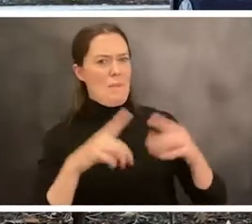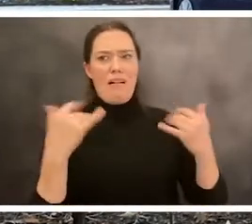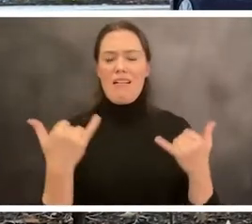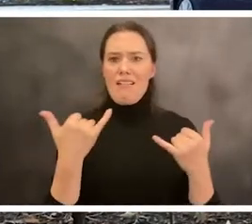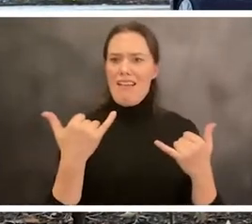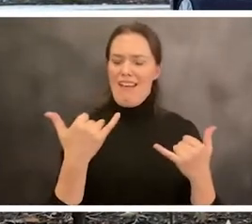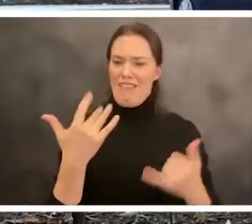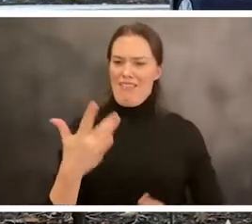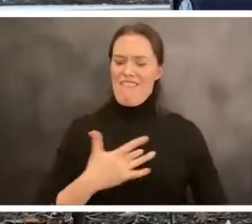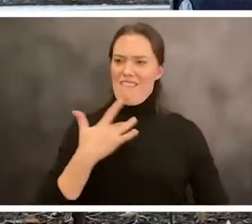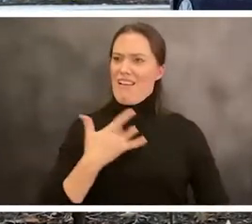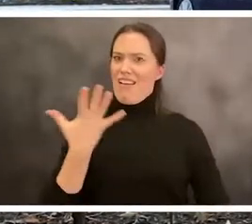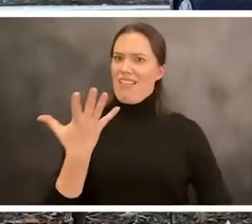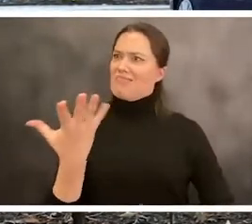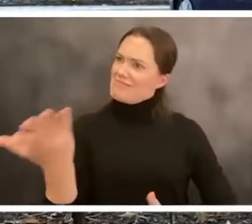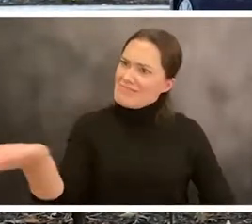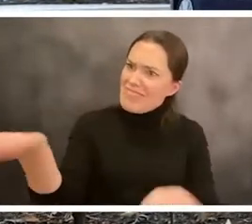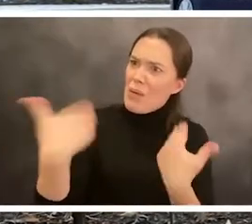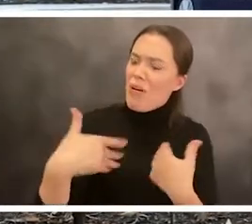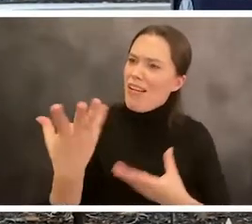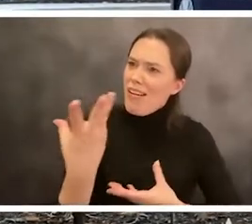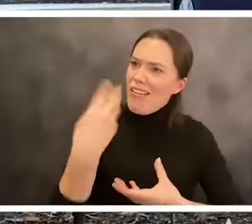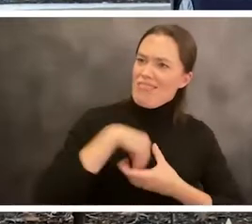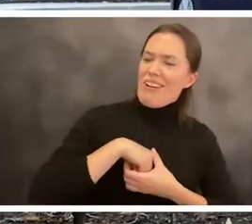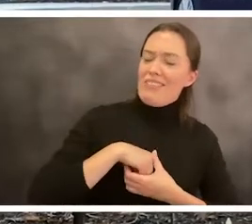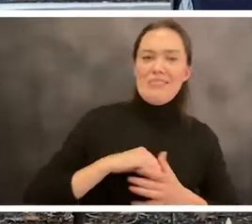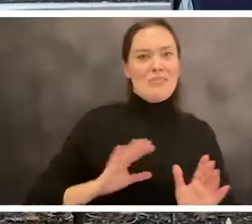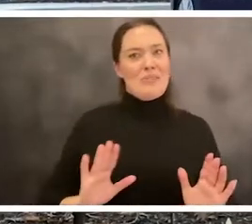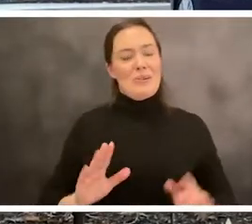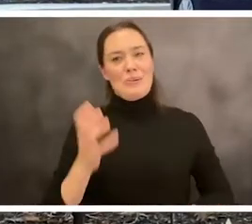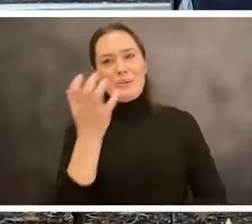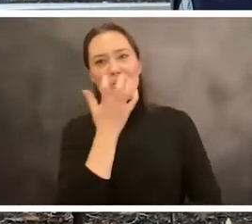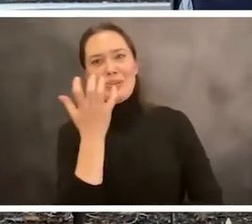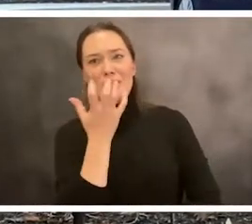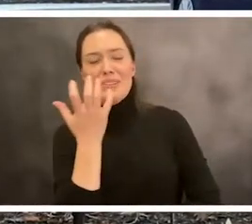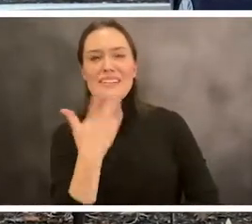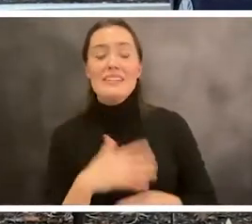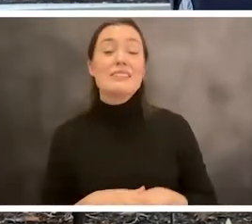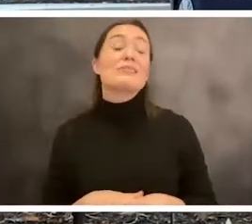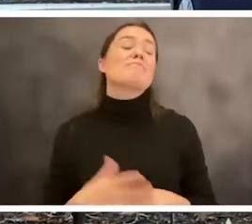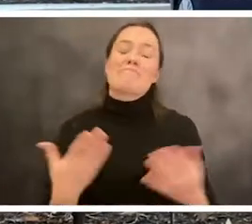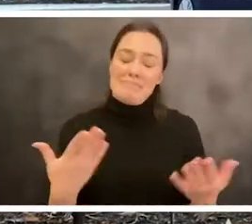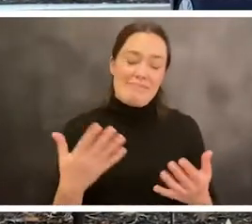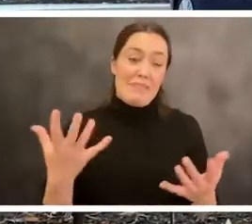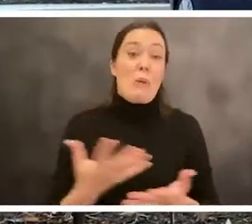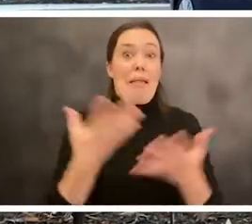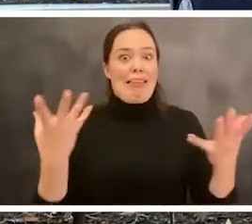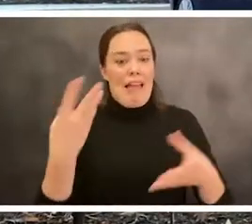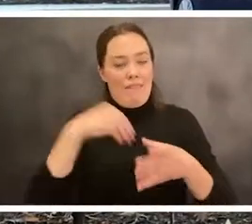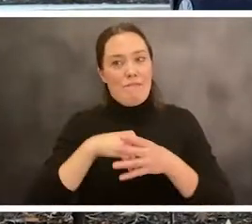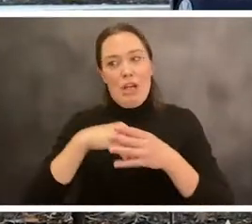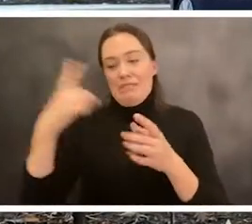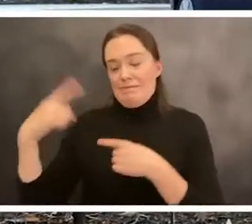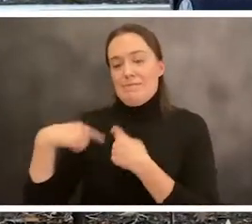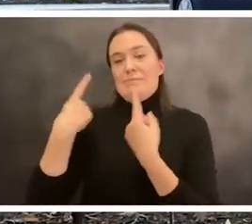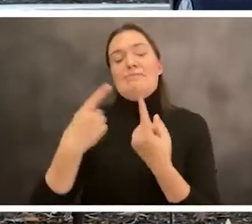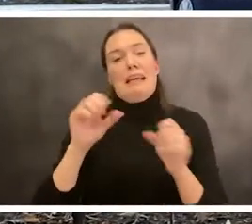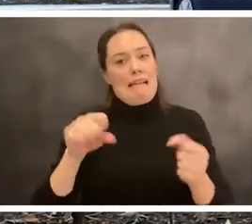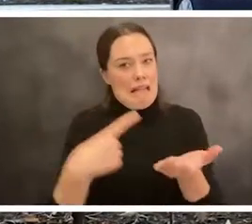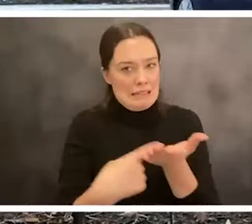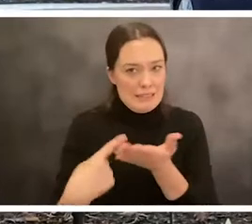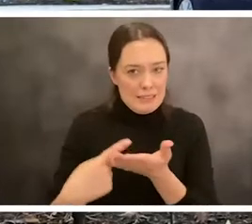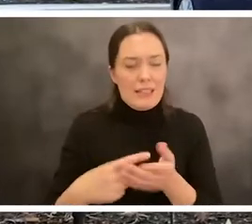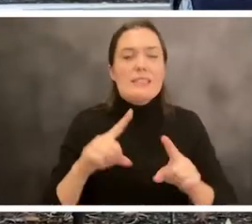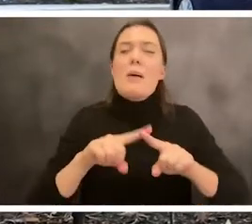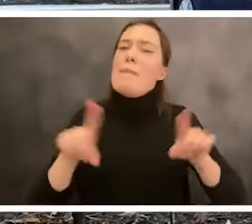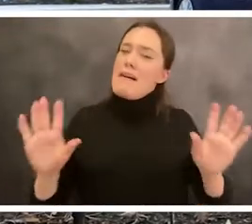invited by McCarter to, to be part of it. And so subsequently, a number of things I've done, which, you know, we could talk